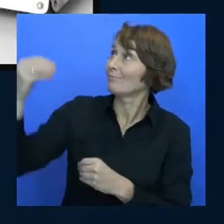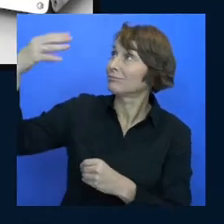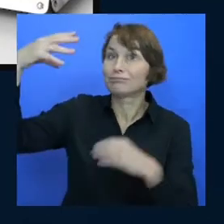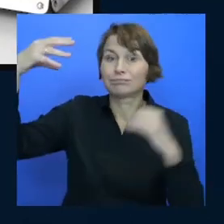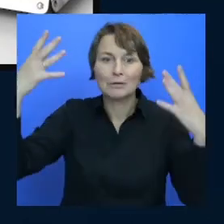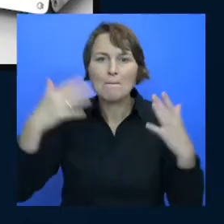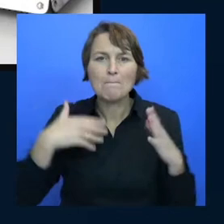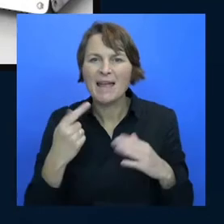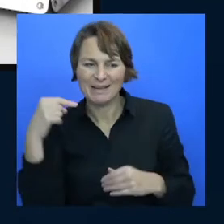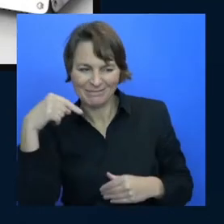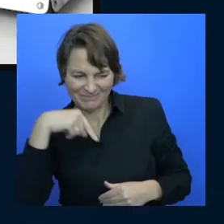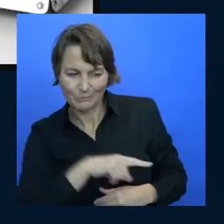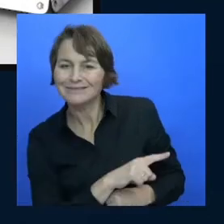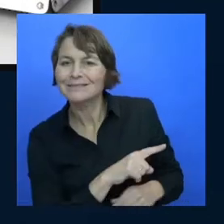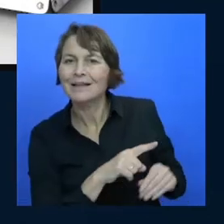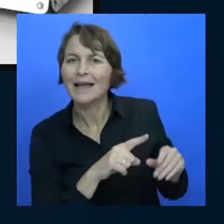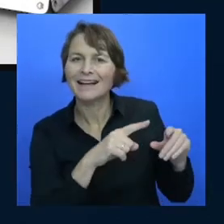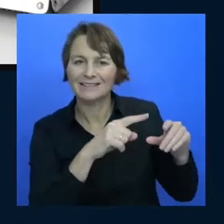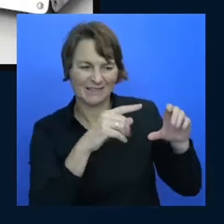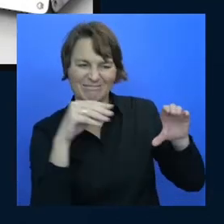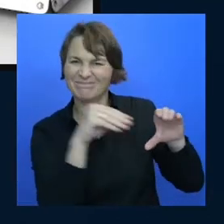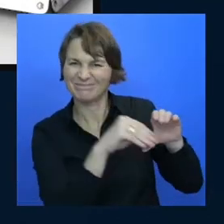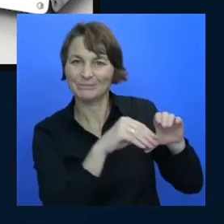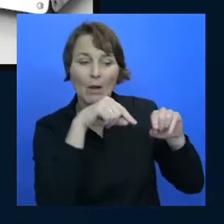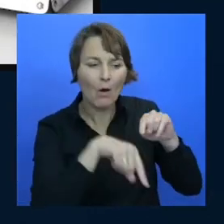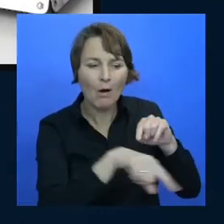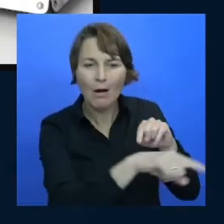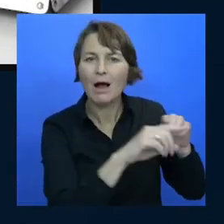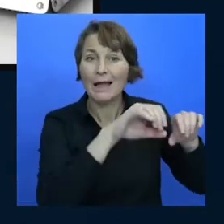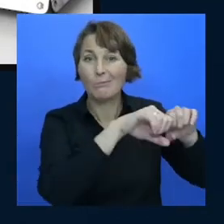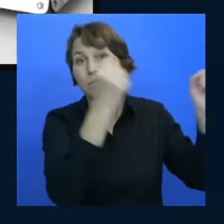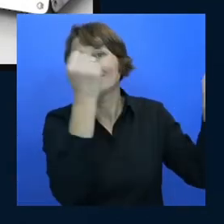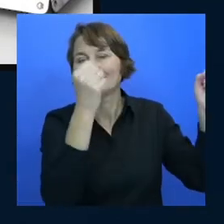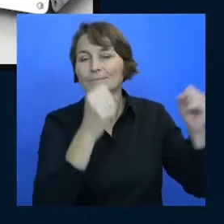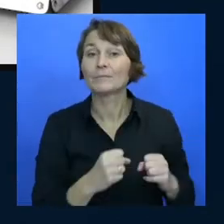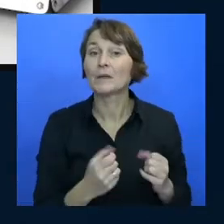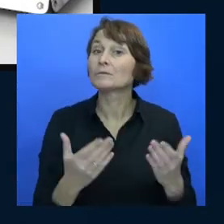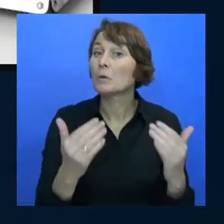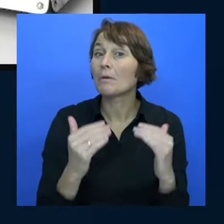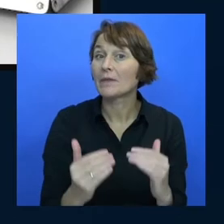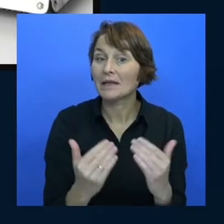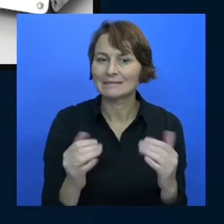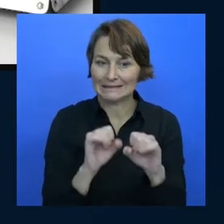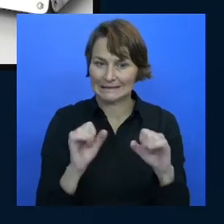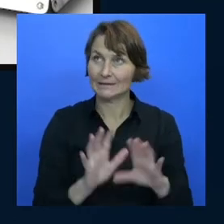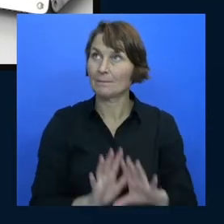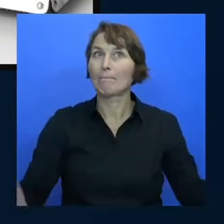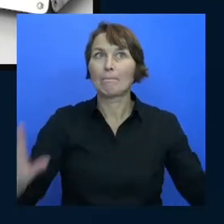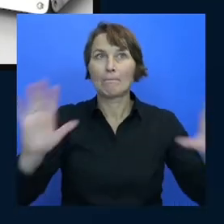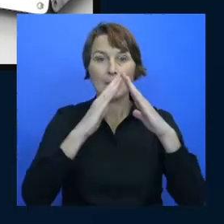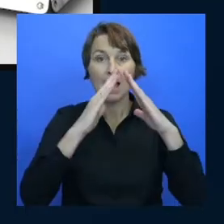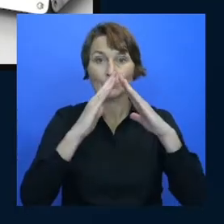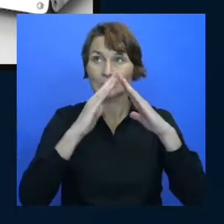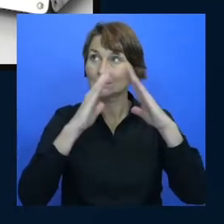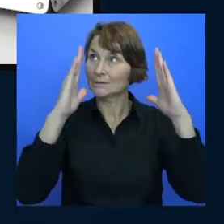somewhere right now I'm thinking about the systems does the house have any power right some